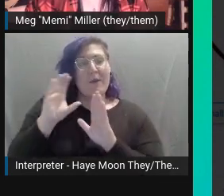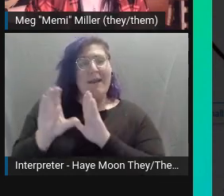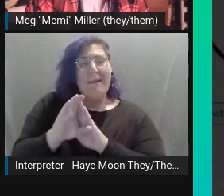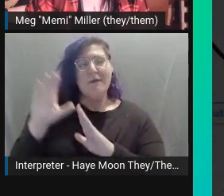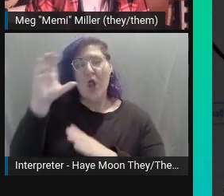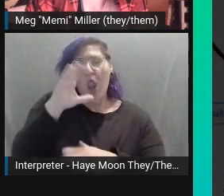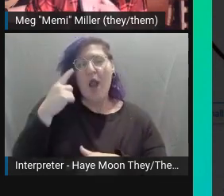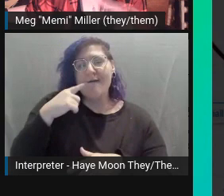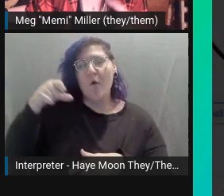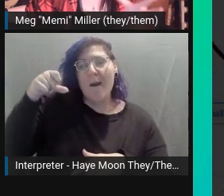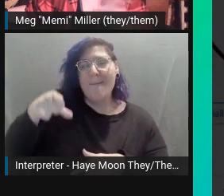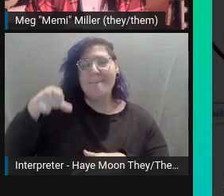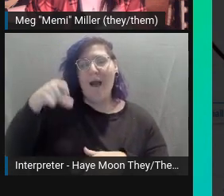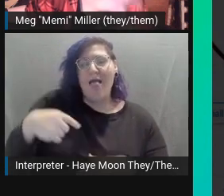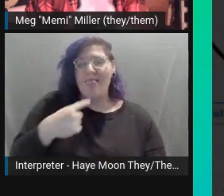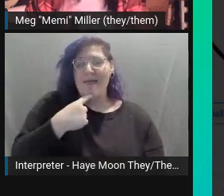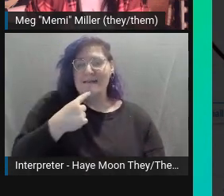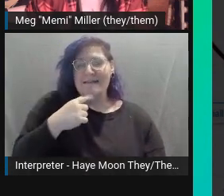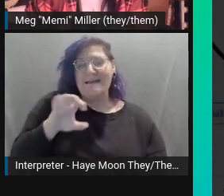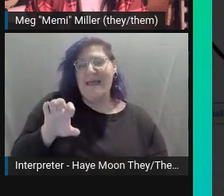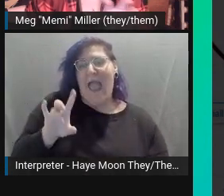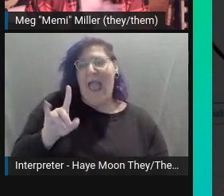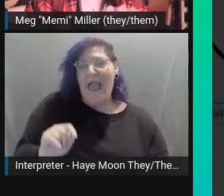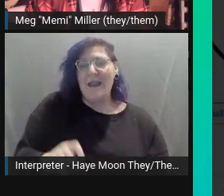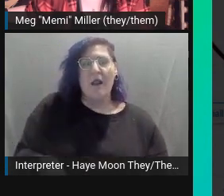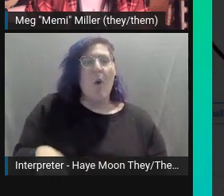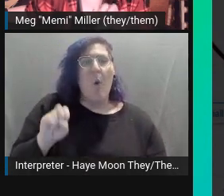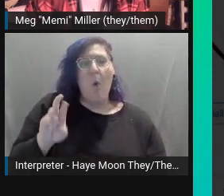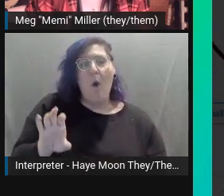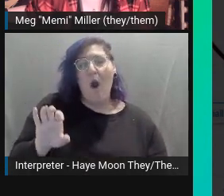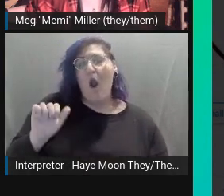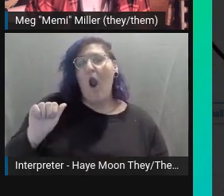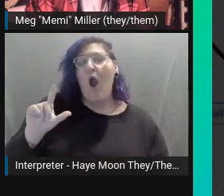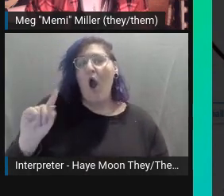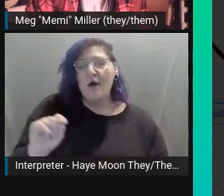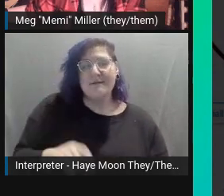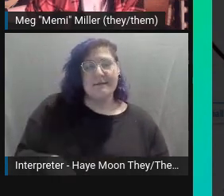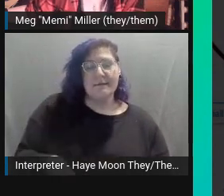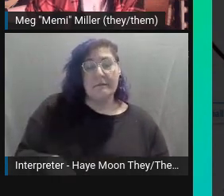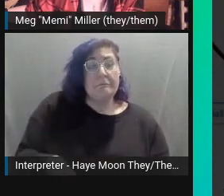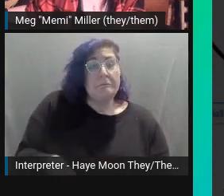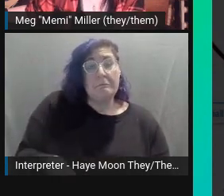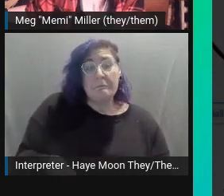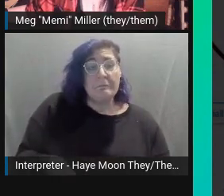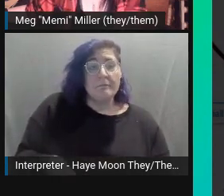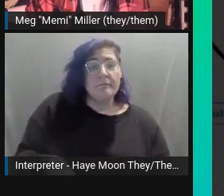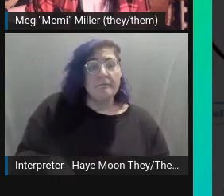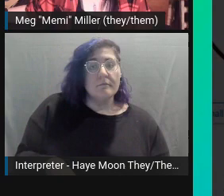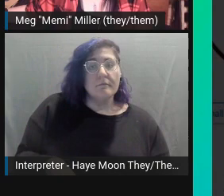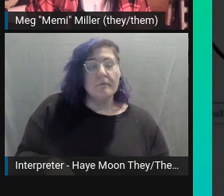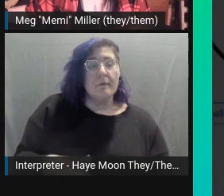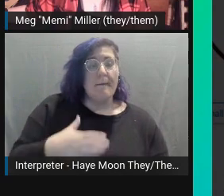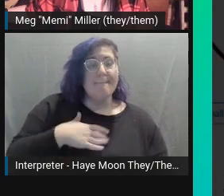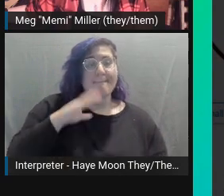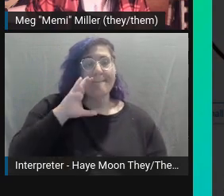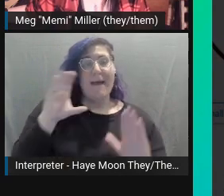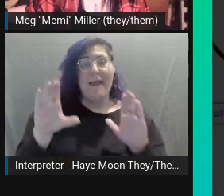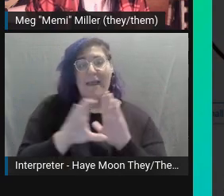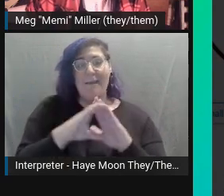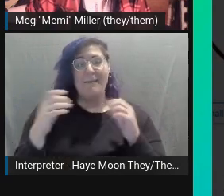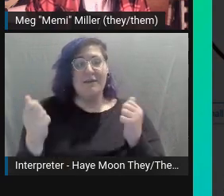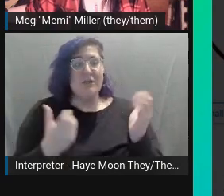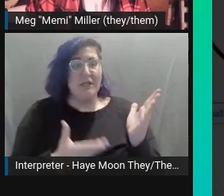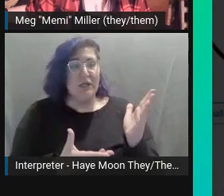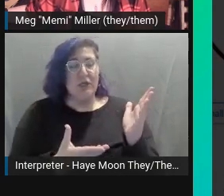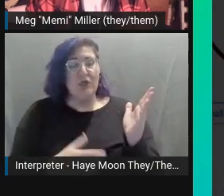text, or if some sort of alt text button isn't immediately available. My image on this slide is a screenshot